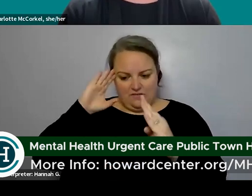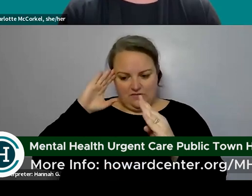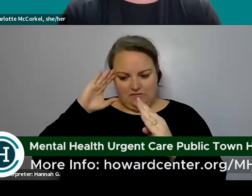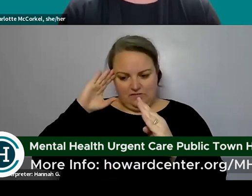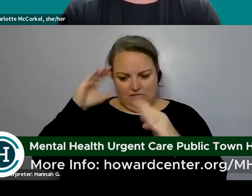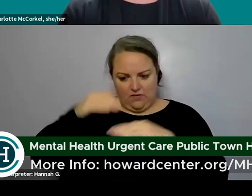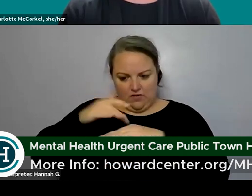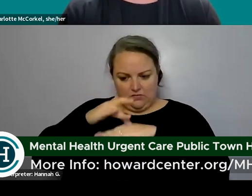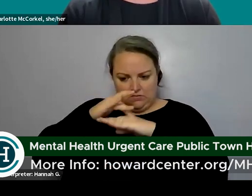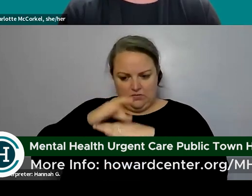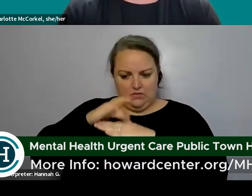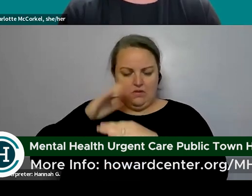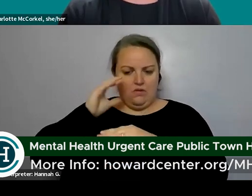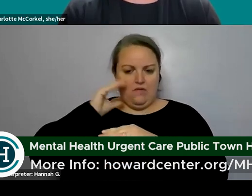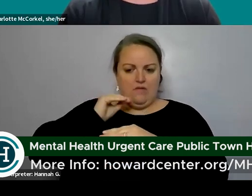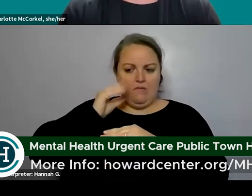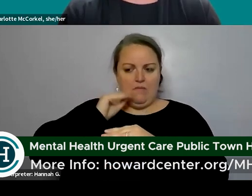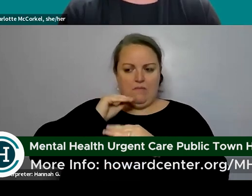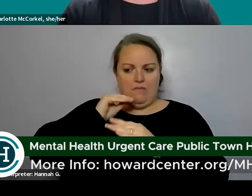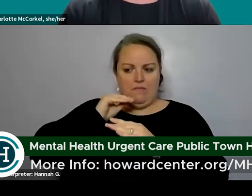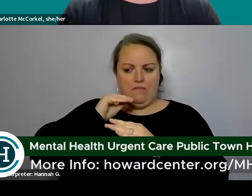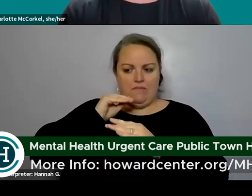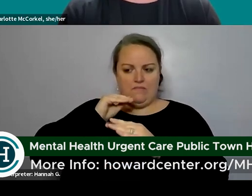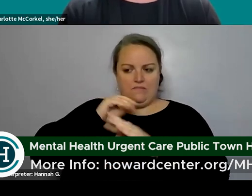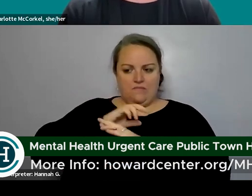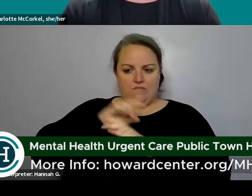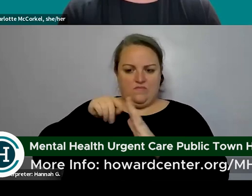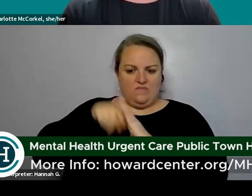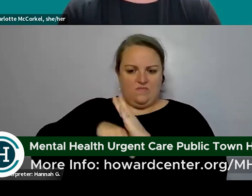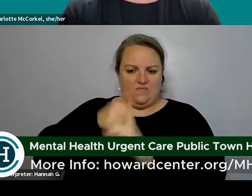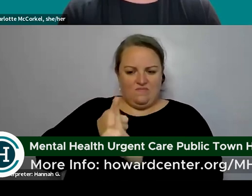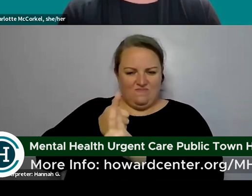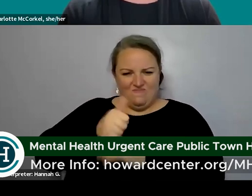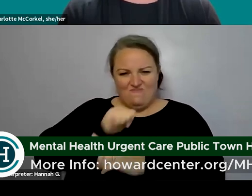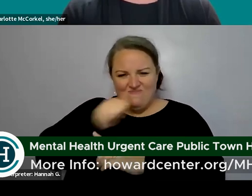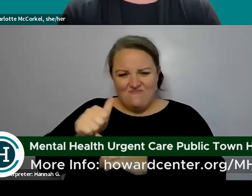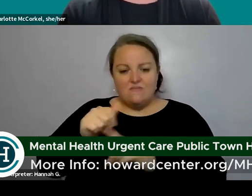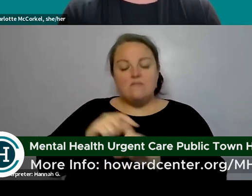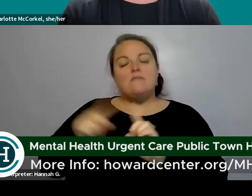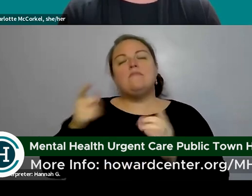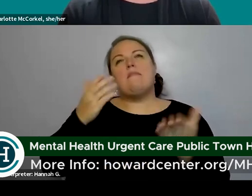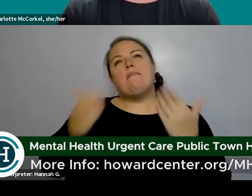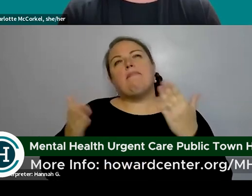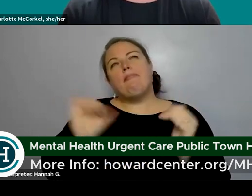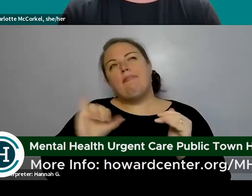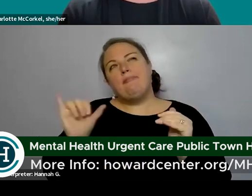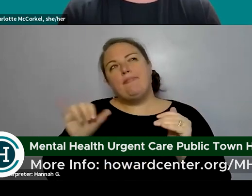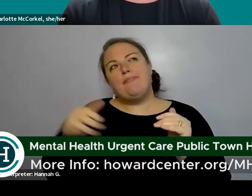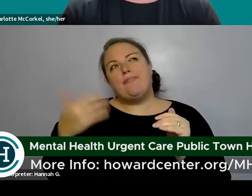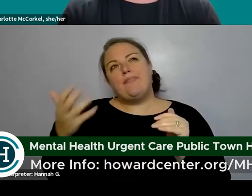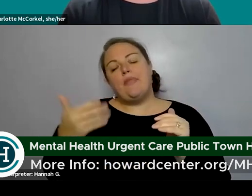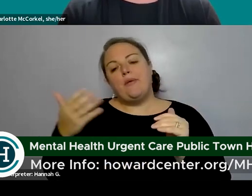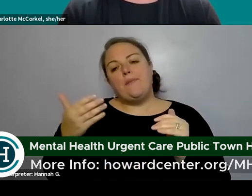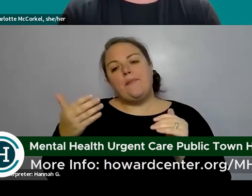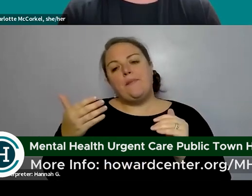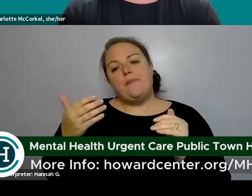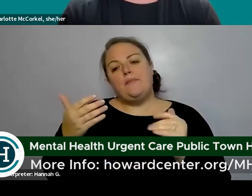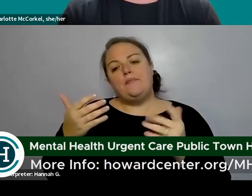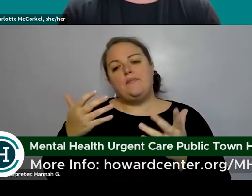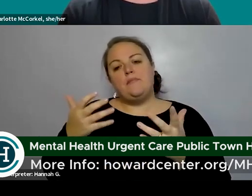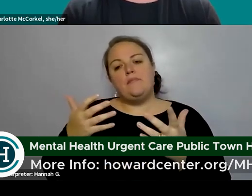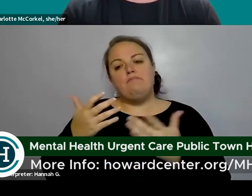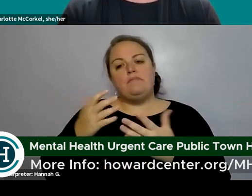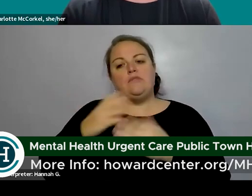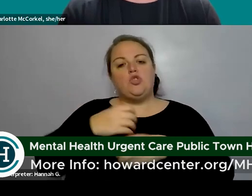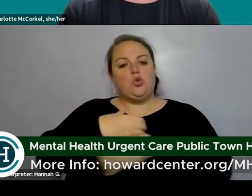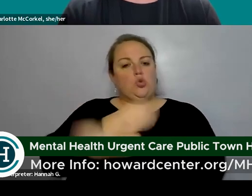say that please correct my language if i was wrong um uh but are experiencing uh you know starting to experience a